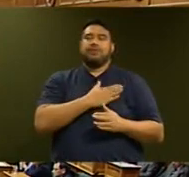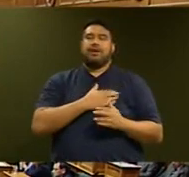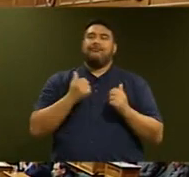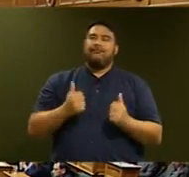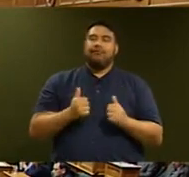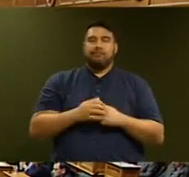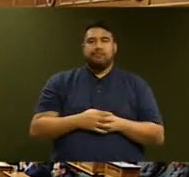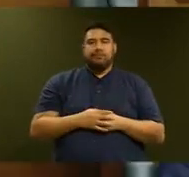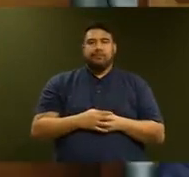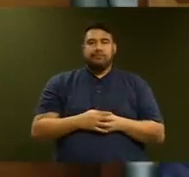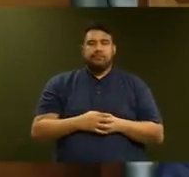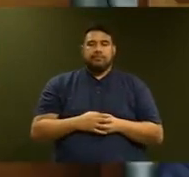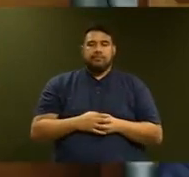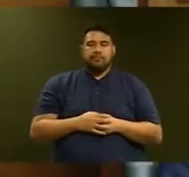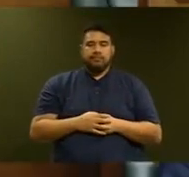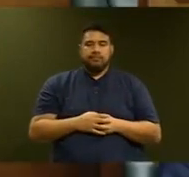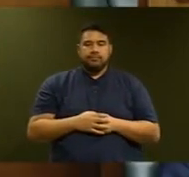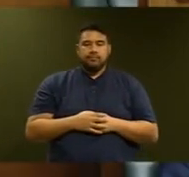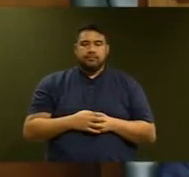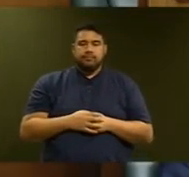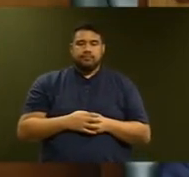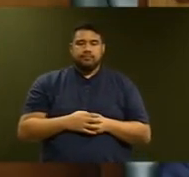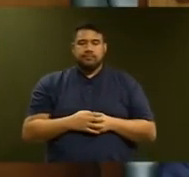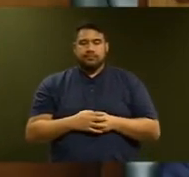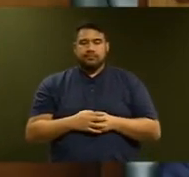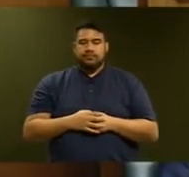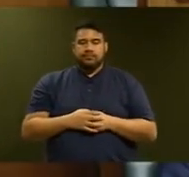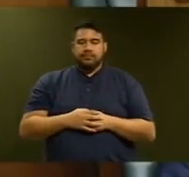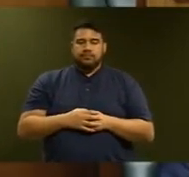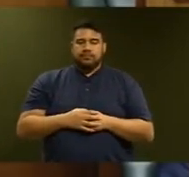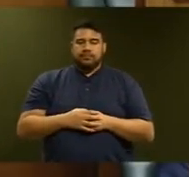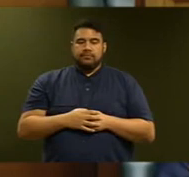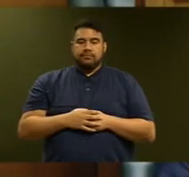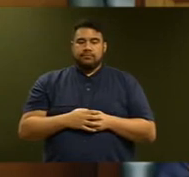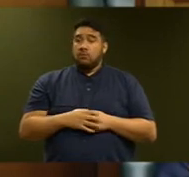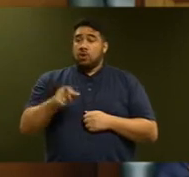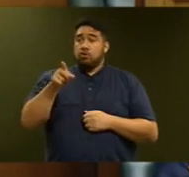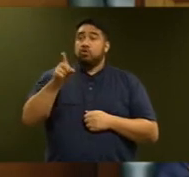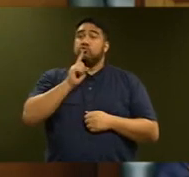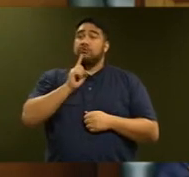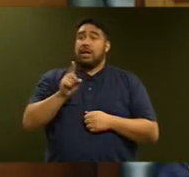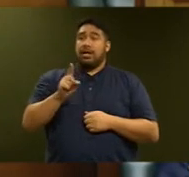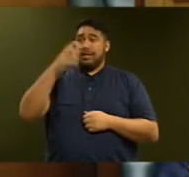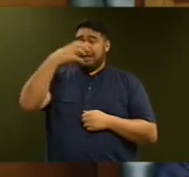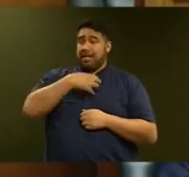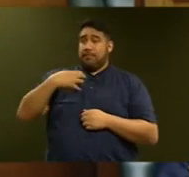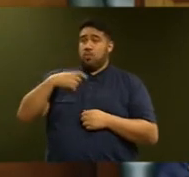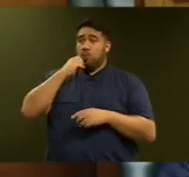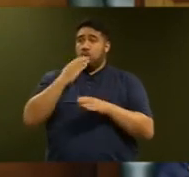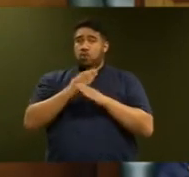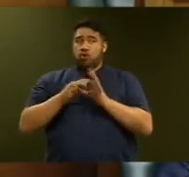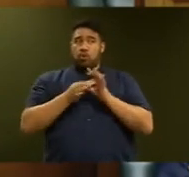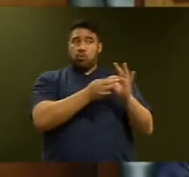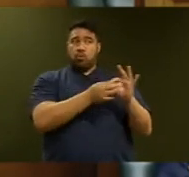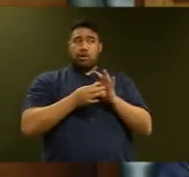Minister, when he says that the Crown will partner with property developers and, quote, share the